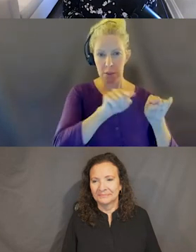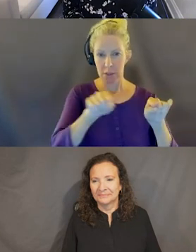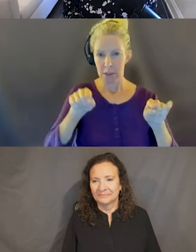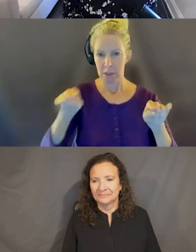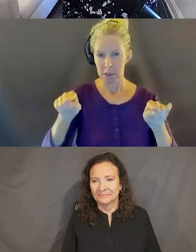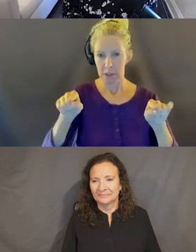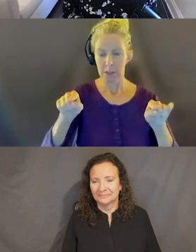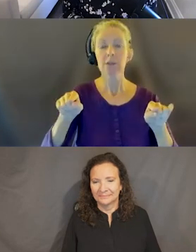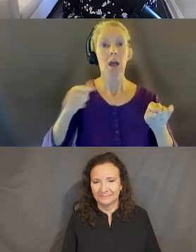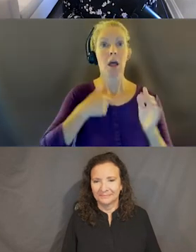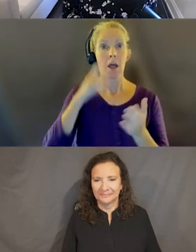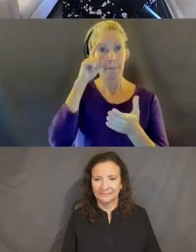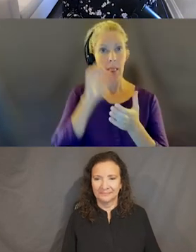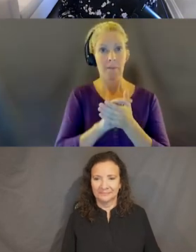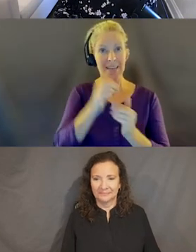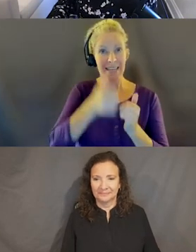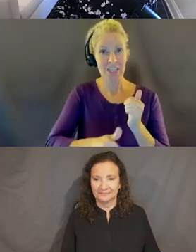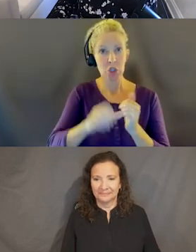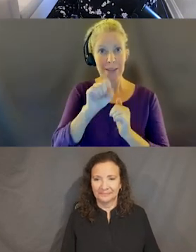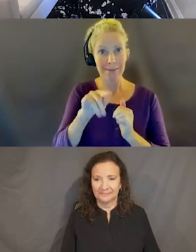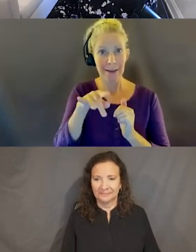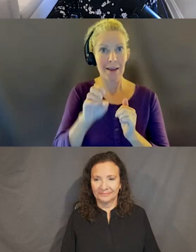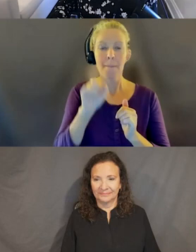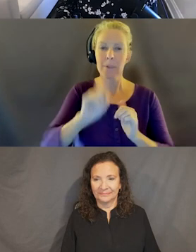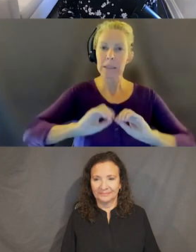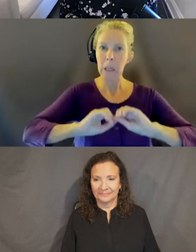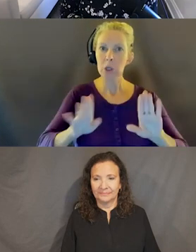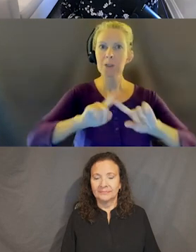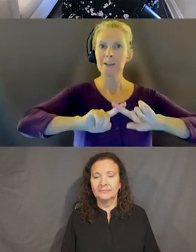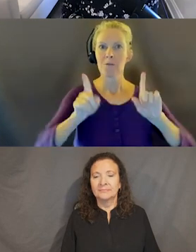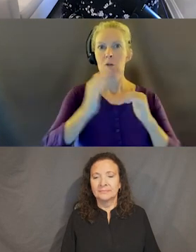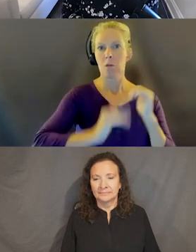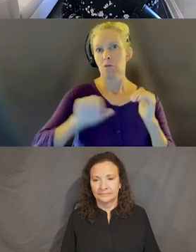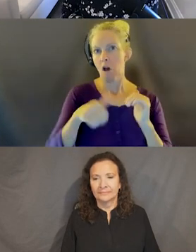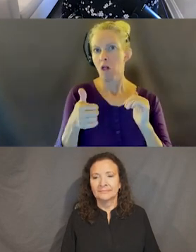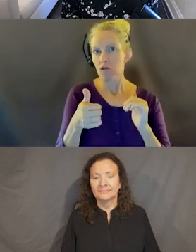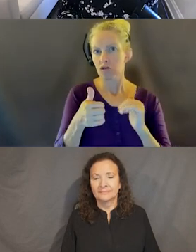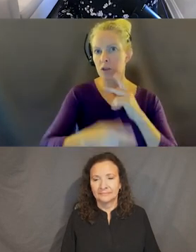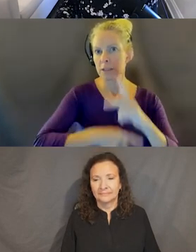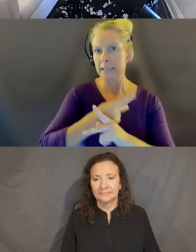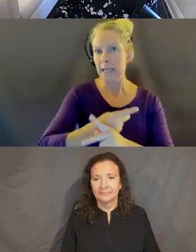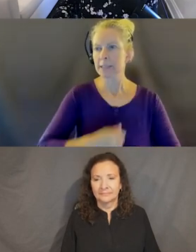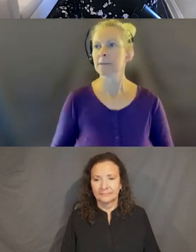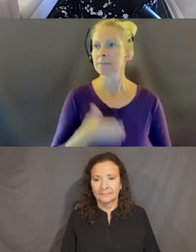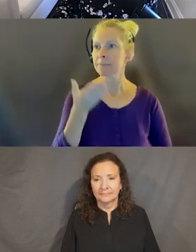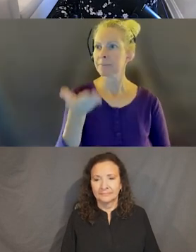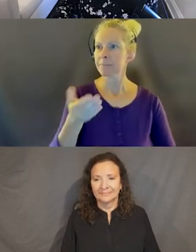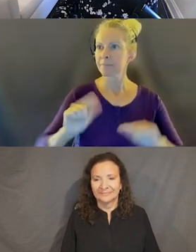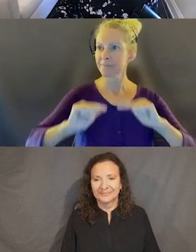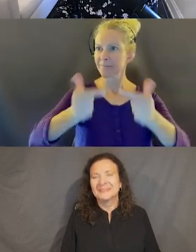that each and every state needs to be clearly differentiated from all of the other states. What's the point of the state?